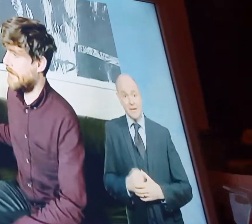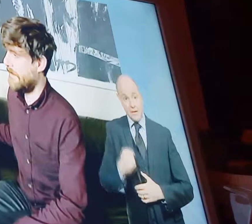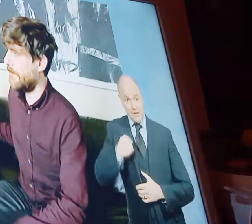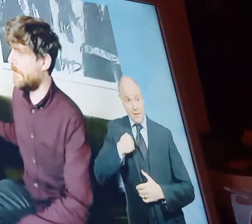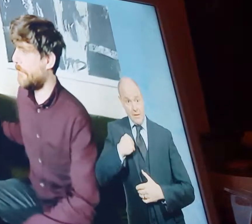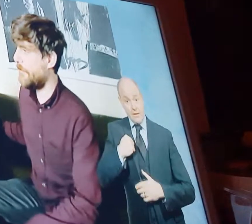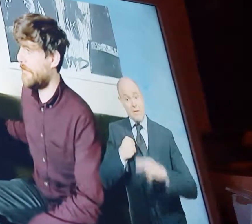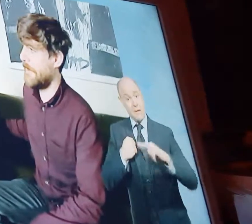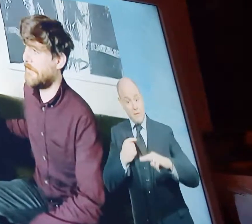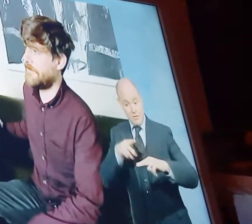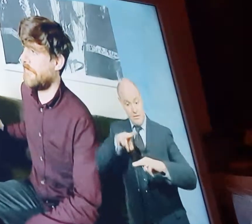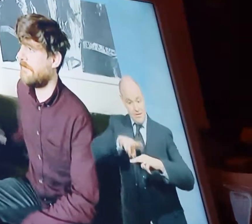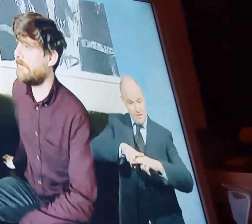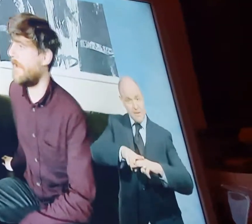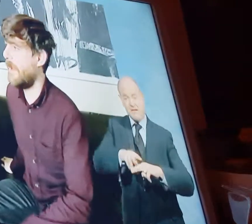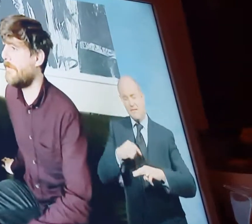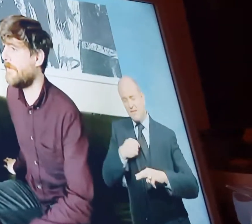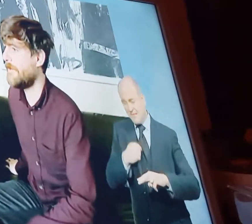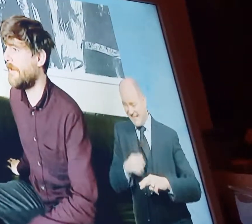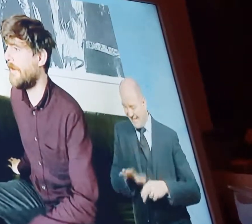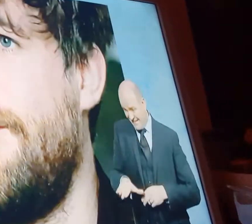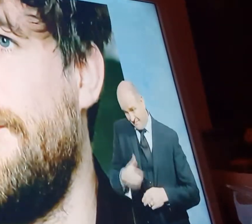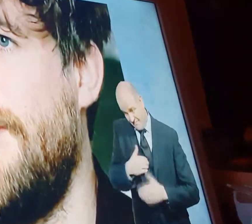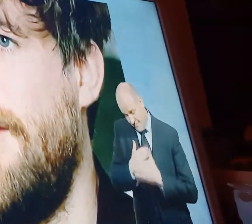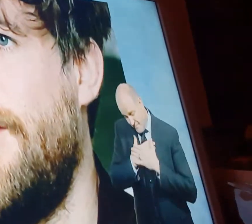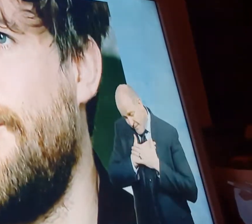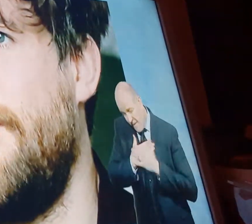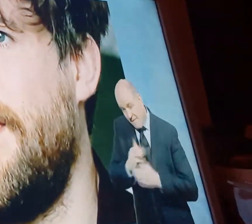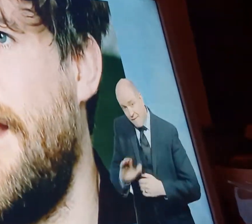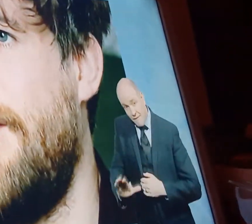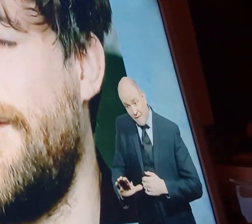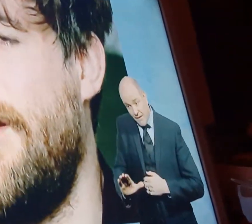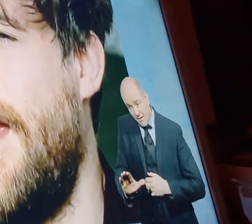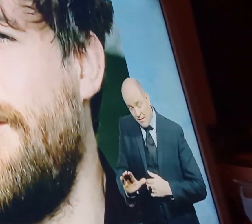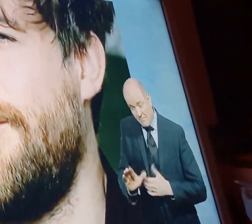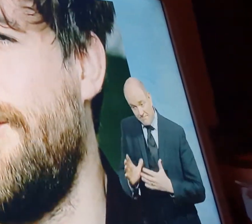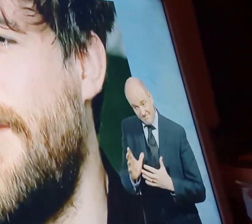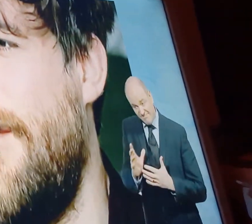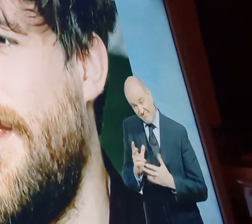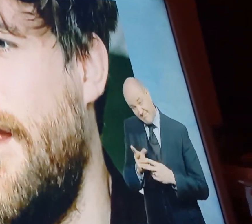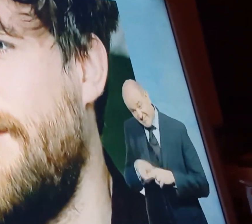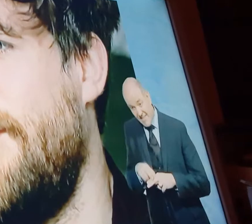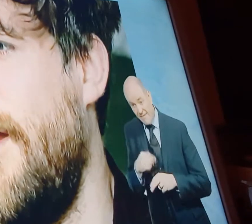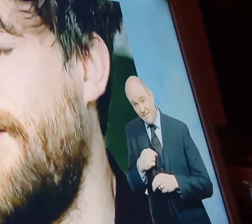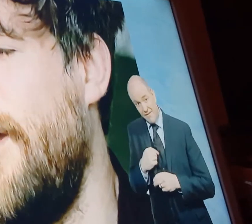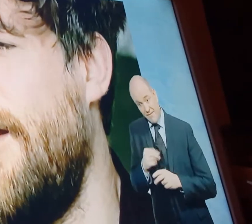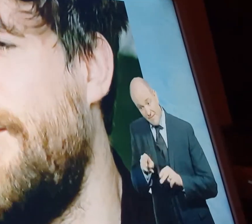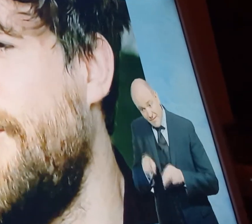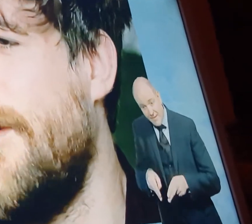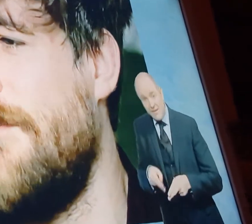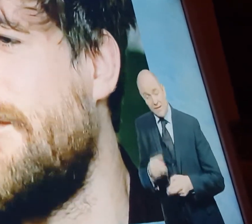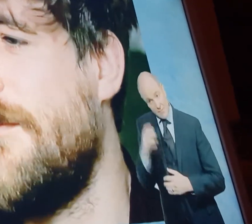to hold her and I just said, I love you, you know, and if I don't want to make it out of your life, you know, that I really love you.